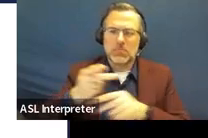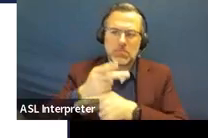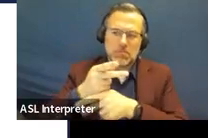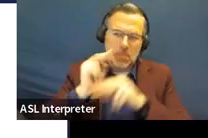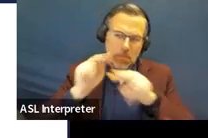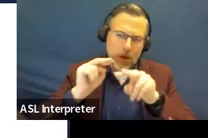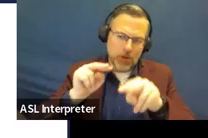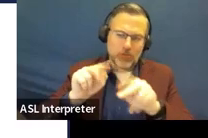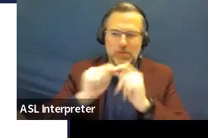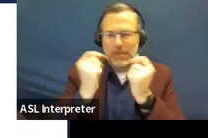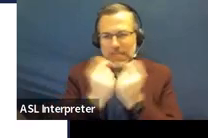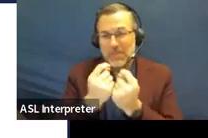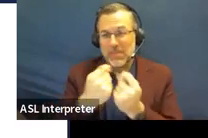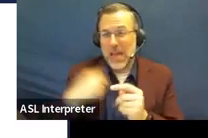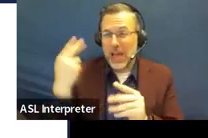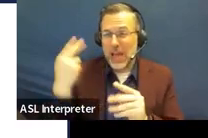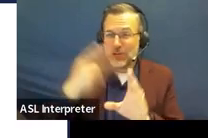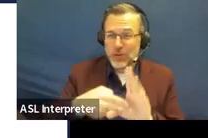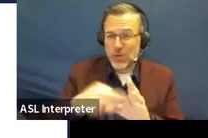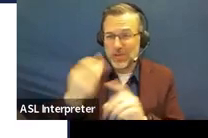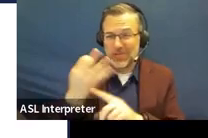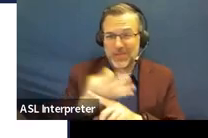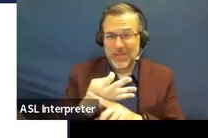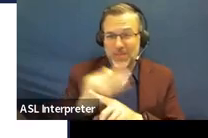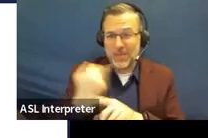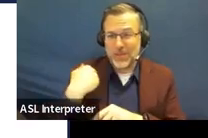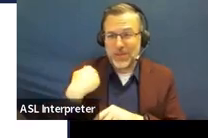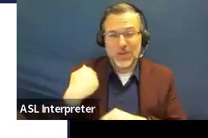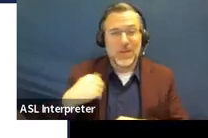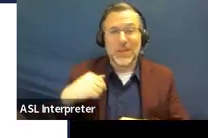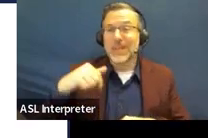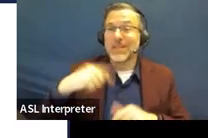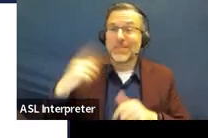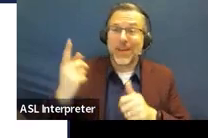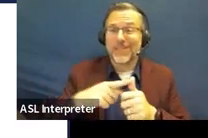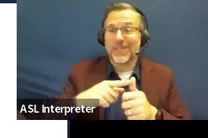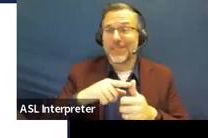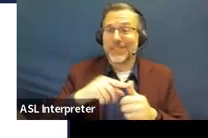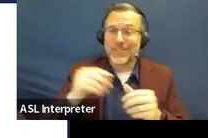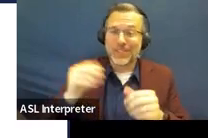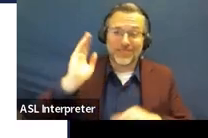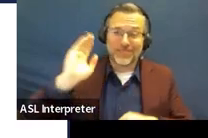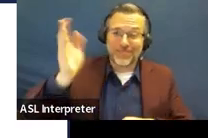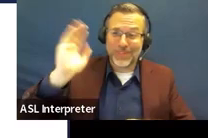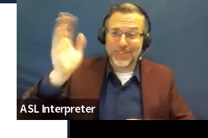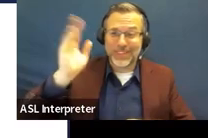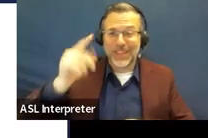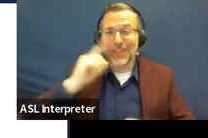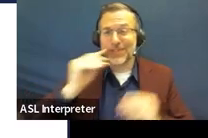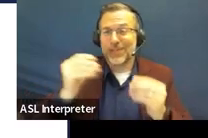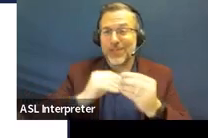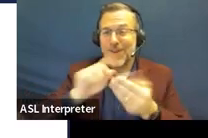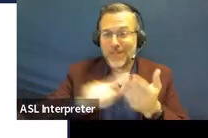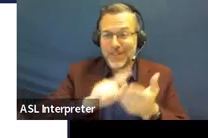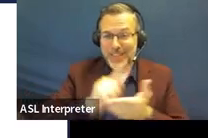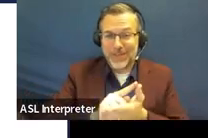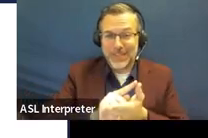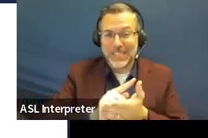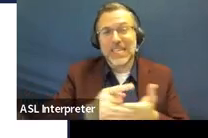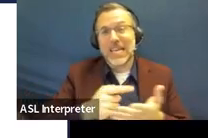So, I joined about nine months ago. This is my first office hours, so I'm super excited and also a little nervous,